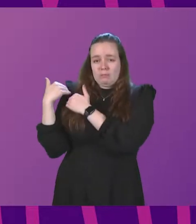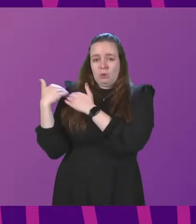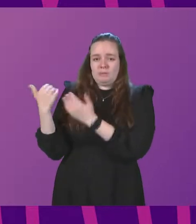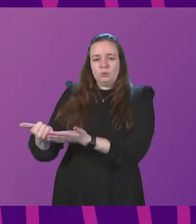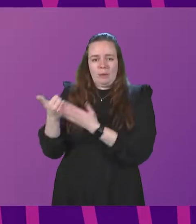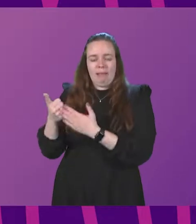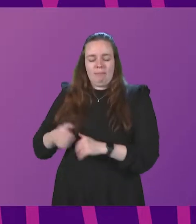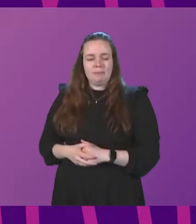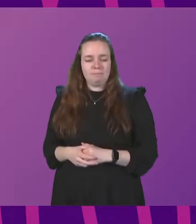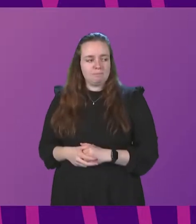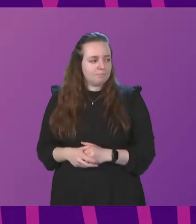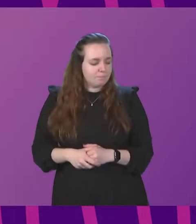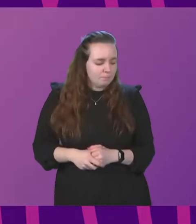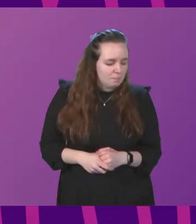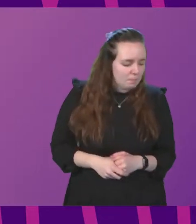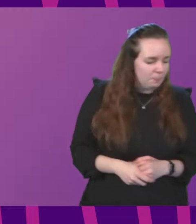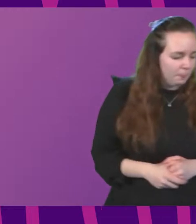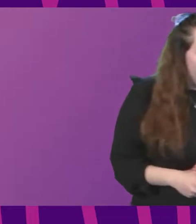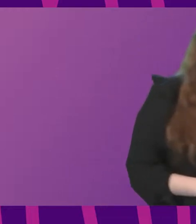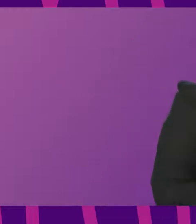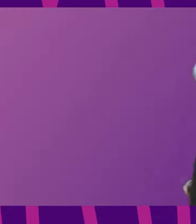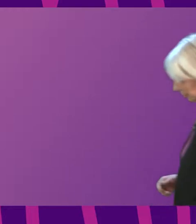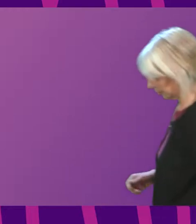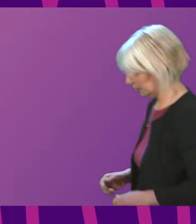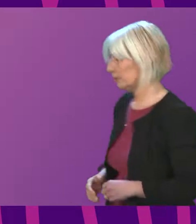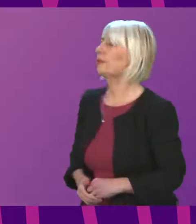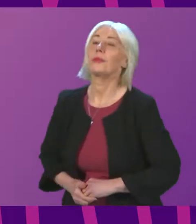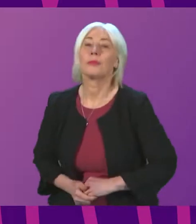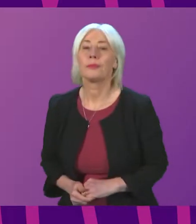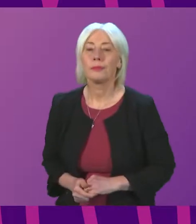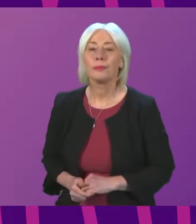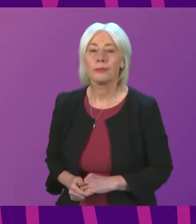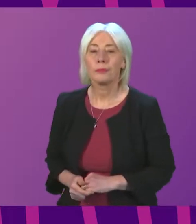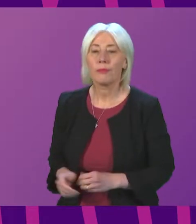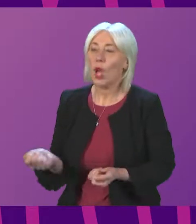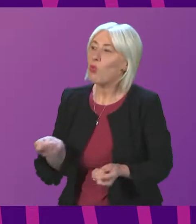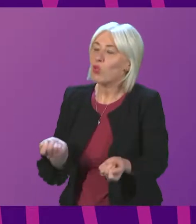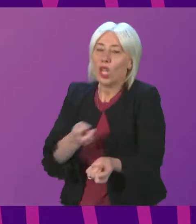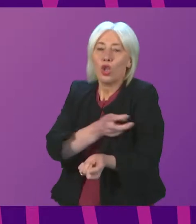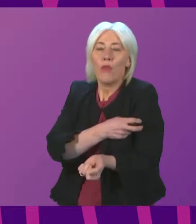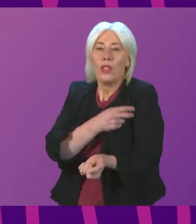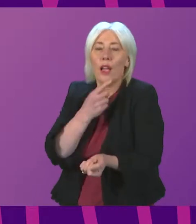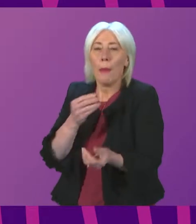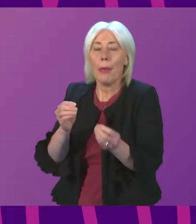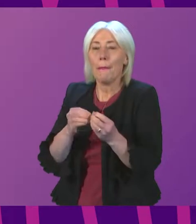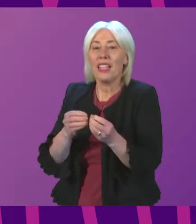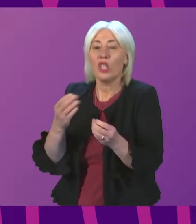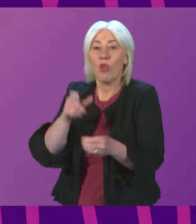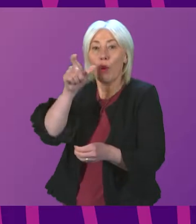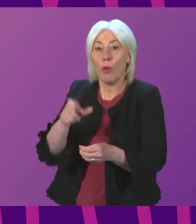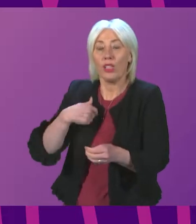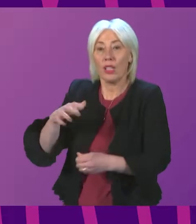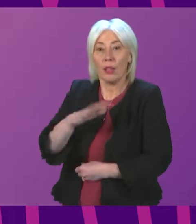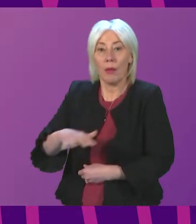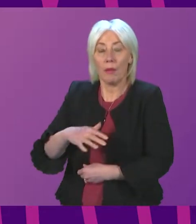us do that. Douglas Lumsden to be followed by Evelyn Tweed. Mr. President, I received a following message from a constituent with a child